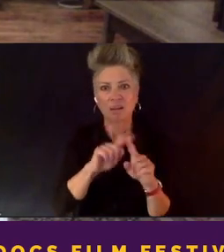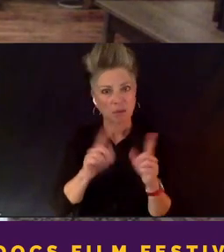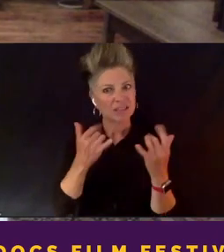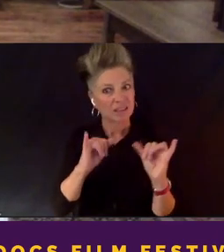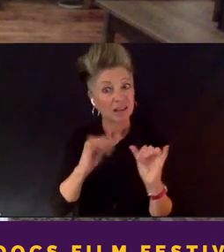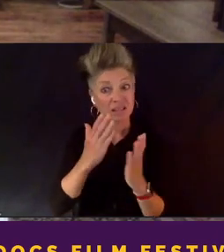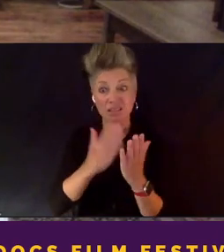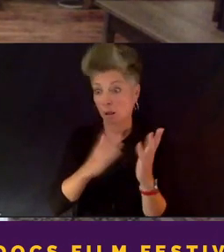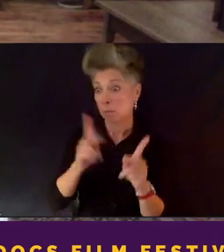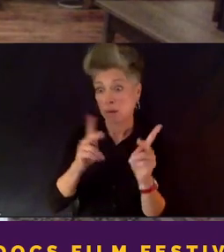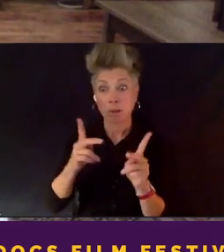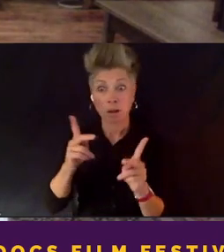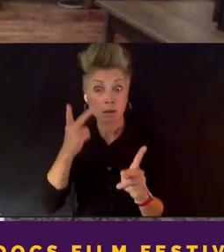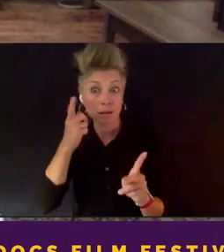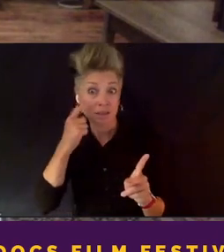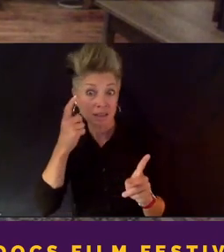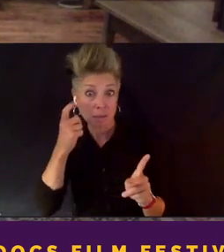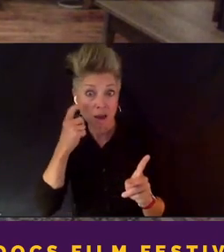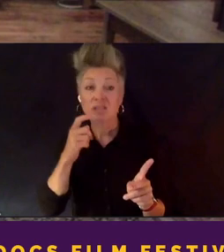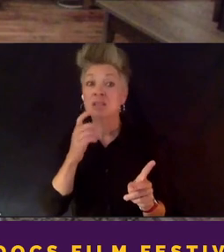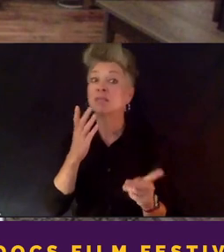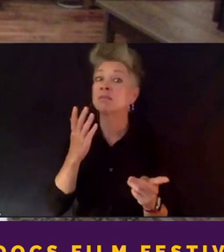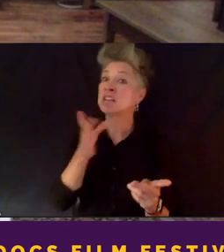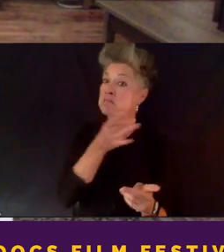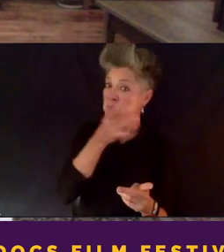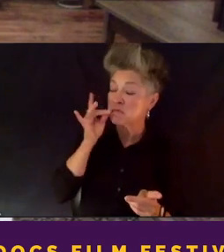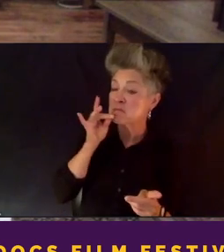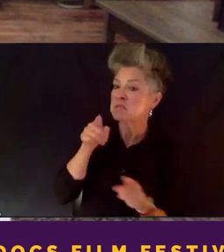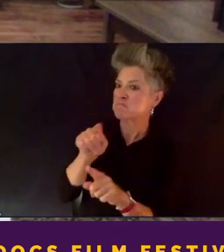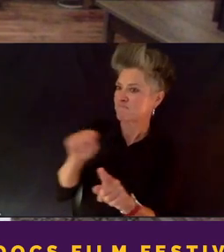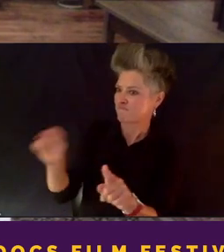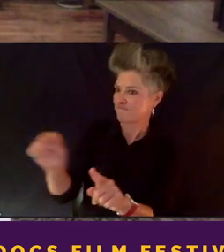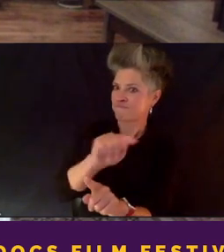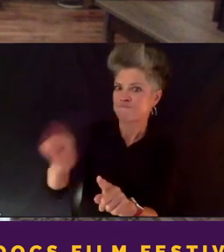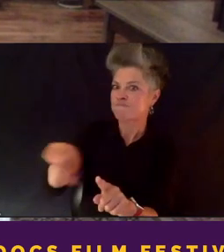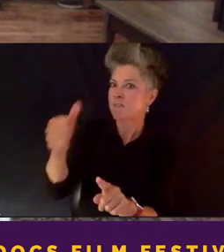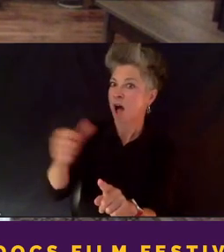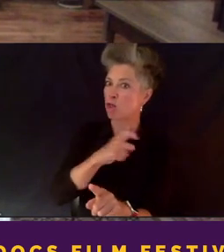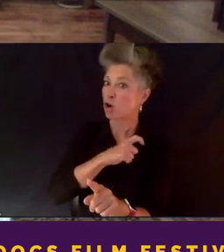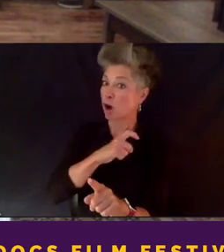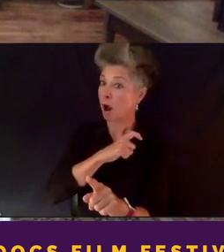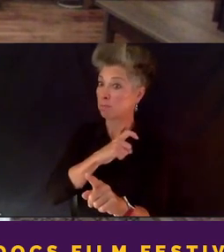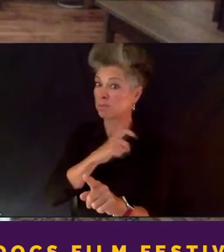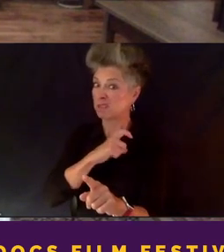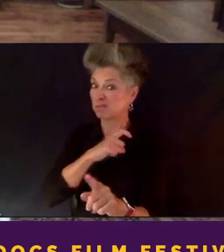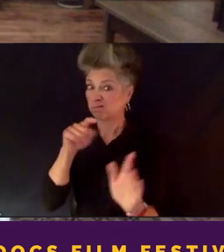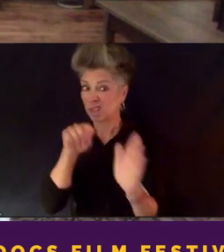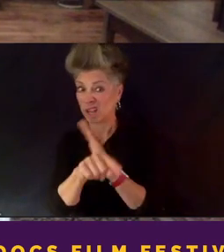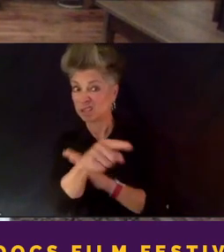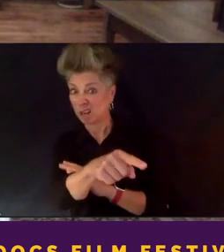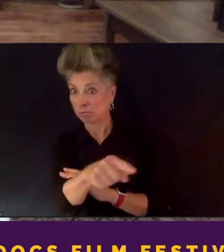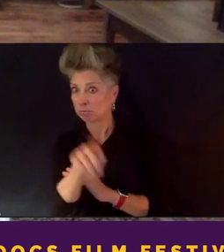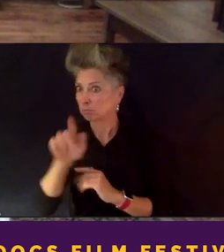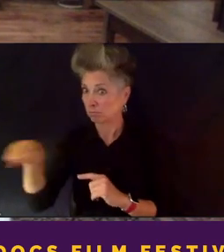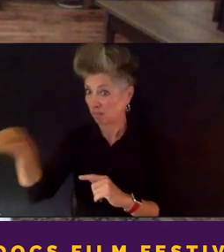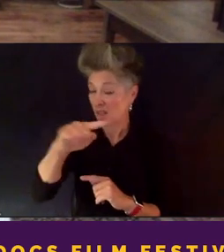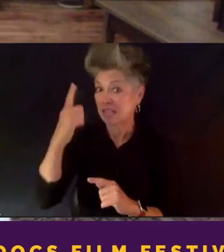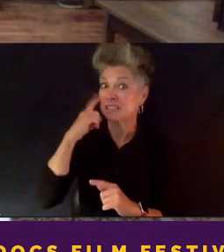cops killed him. And so it was explosive in that way. And